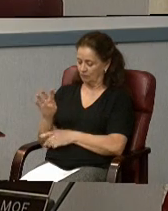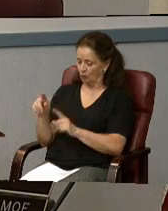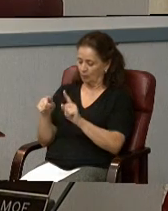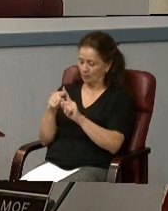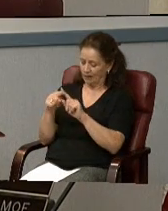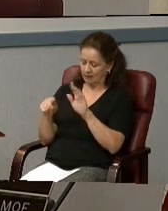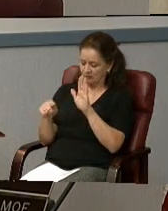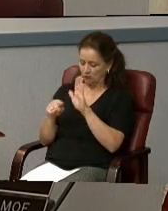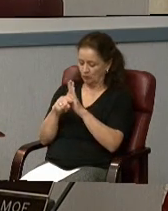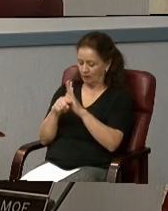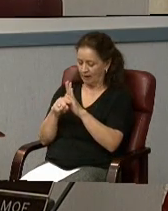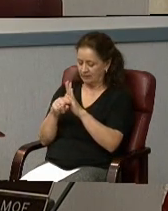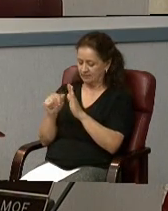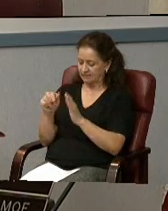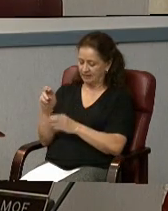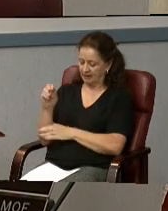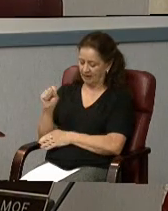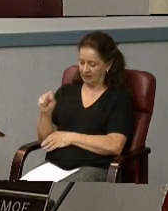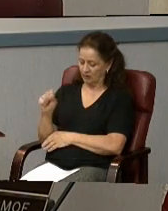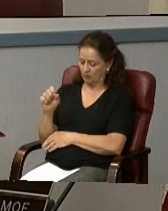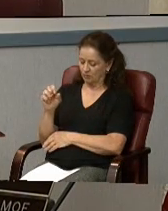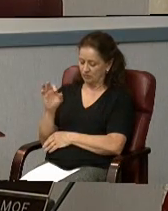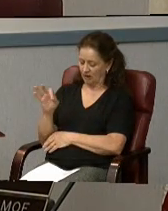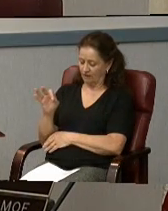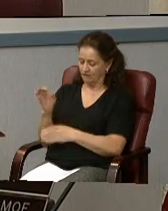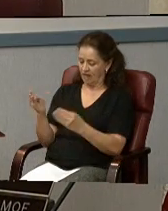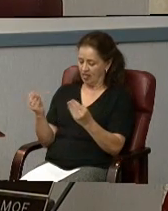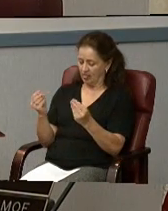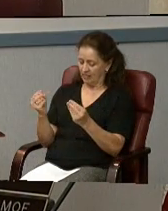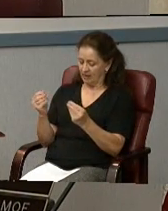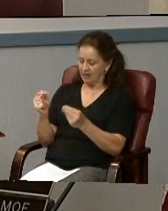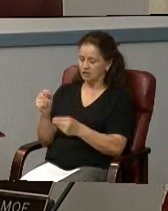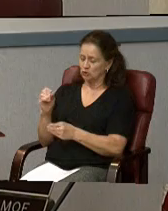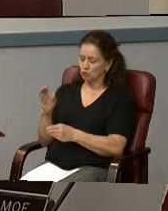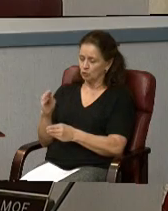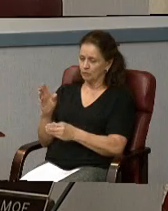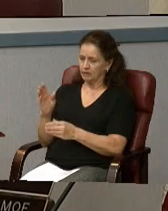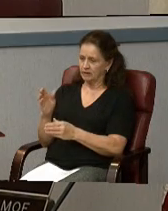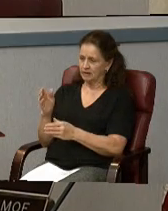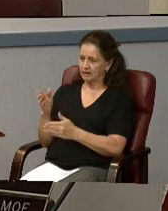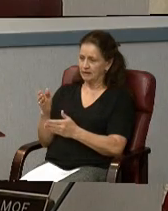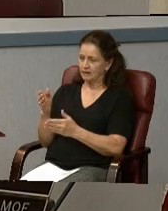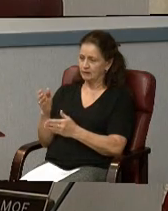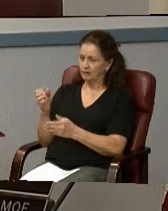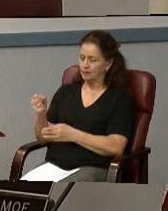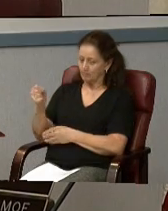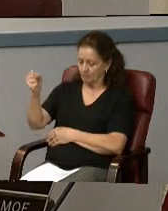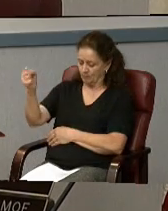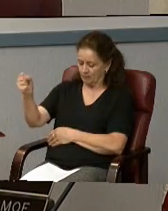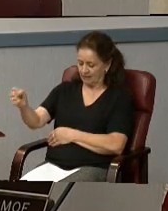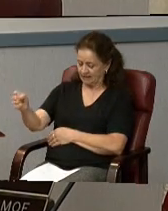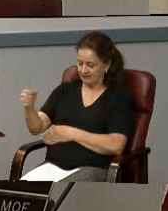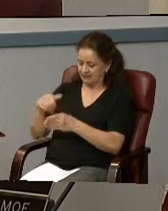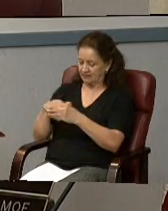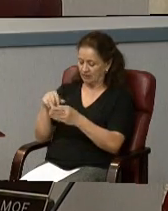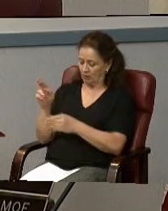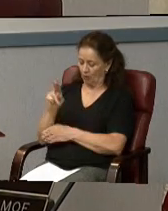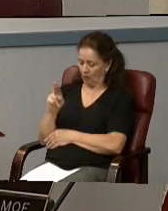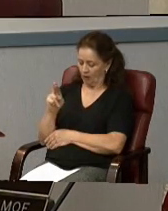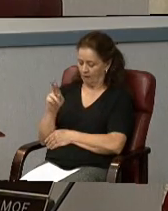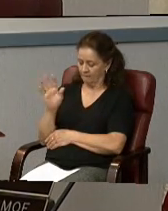minus total acres of land to be placed in the R-55 zone.